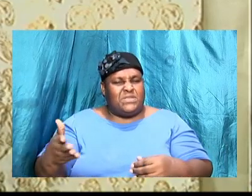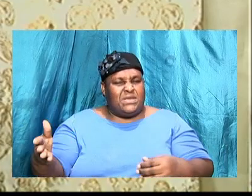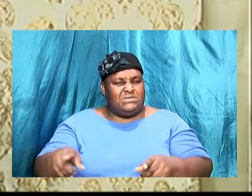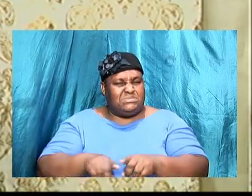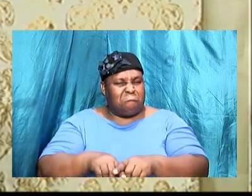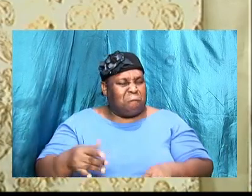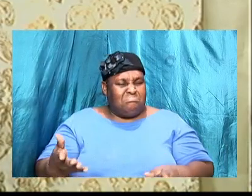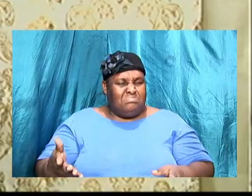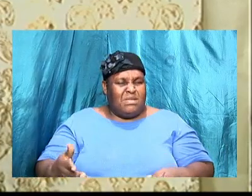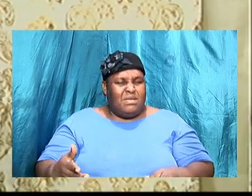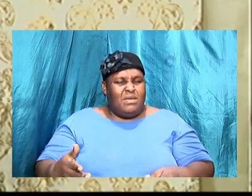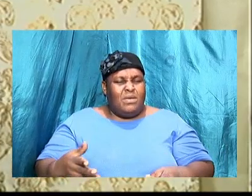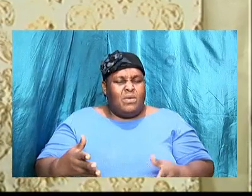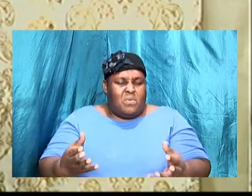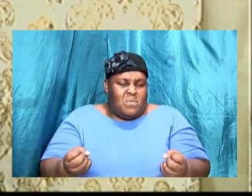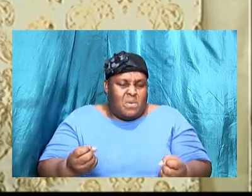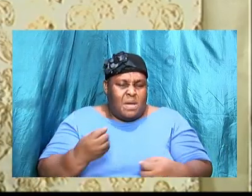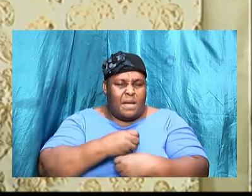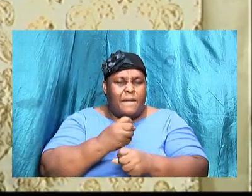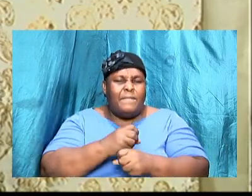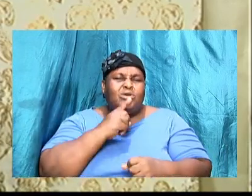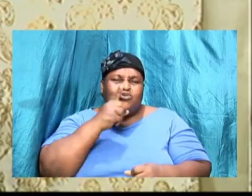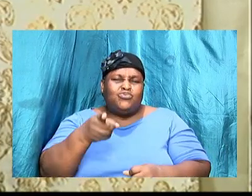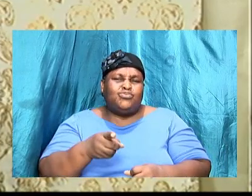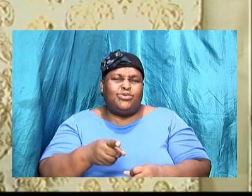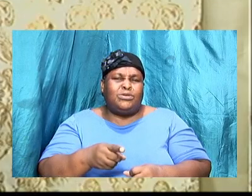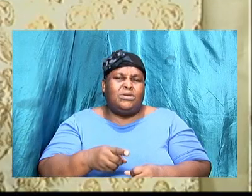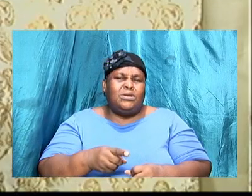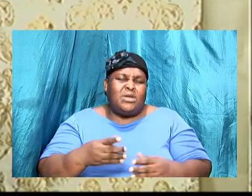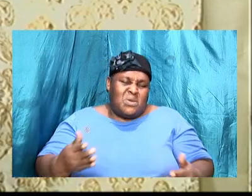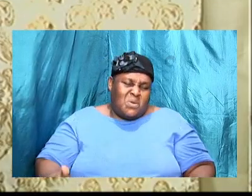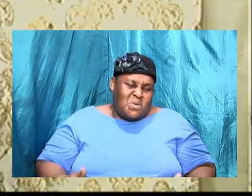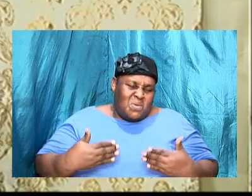us that if we're doing the thing